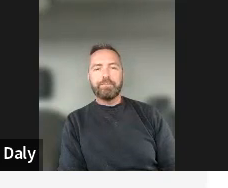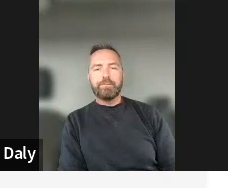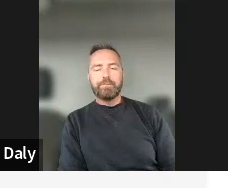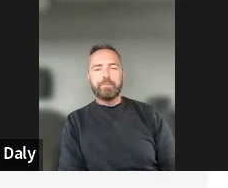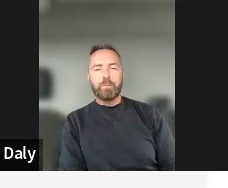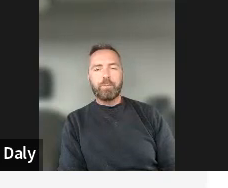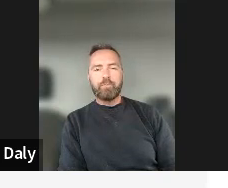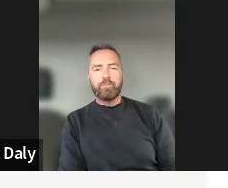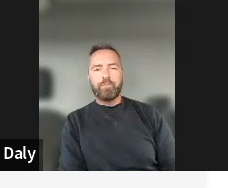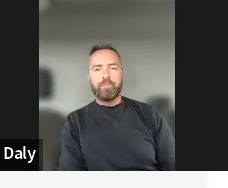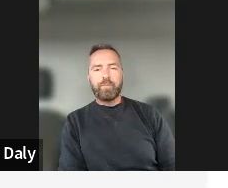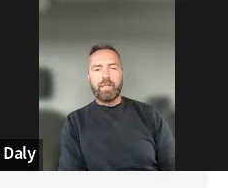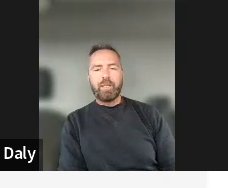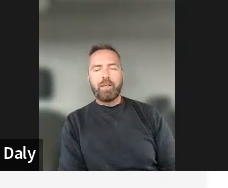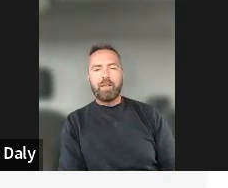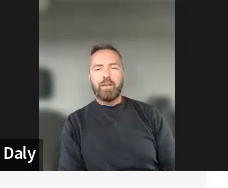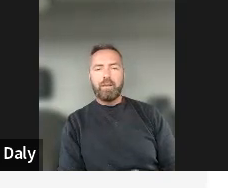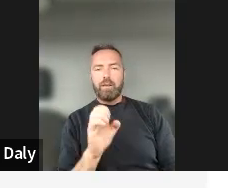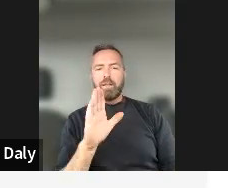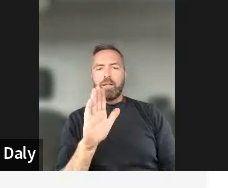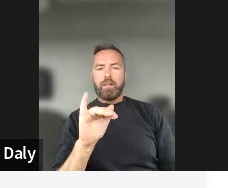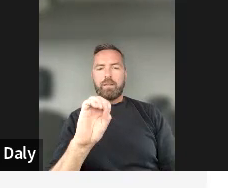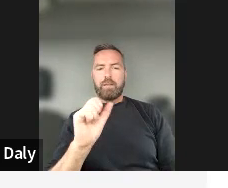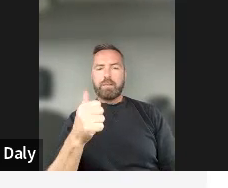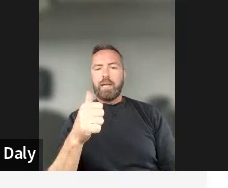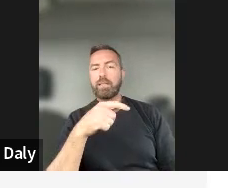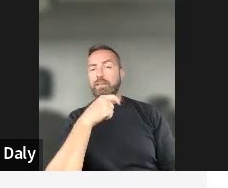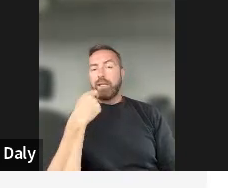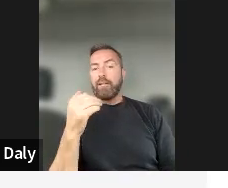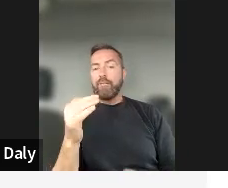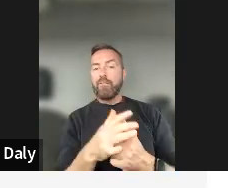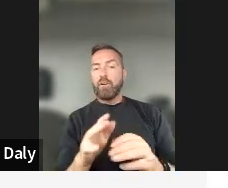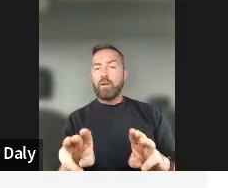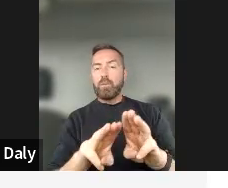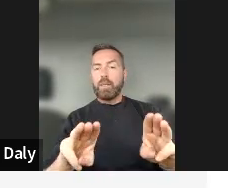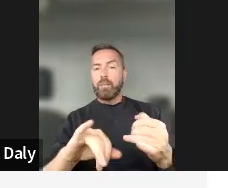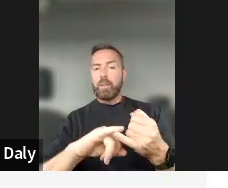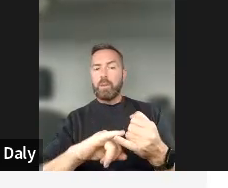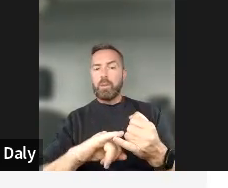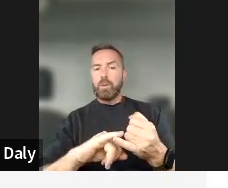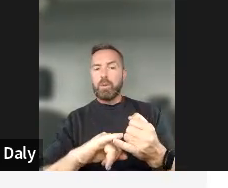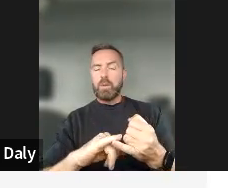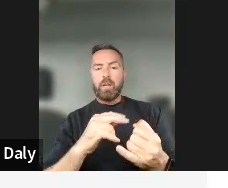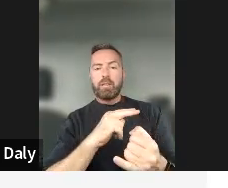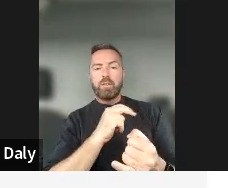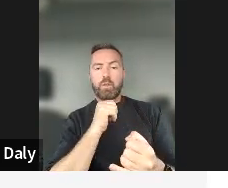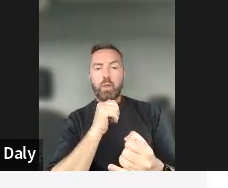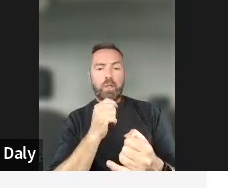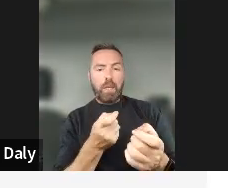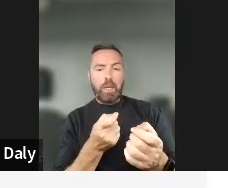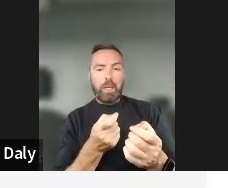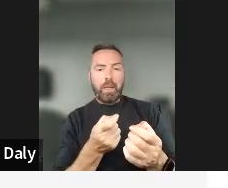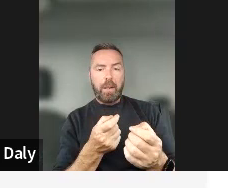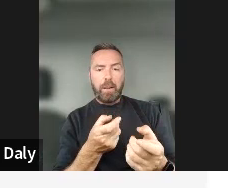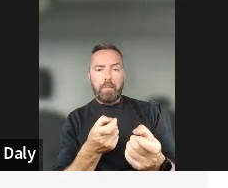And just for people, I just wanted to also mention that for people who are not managing, for example, to get on Slido.